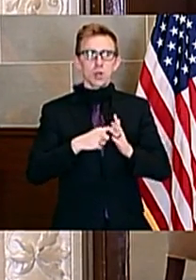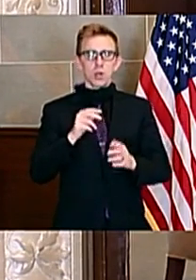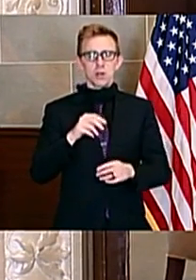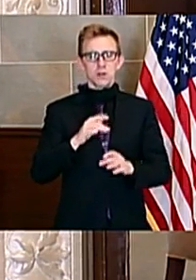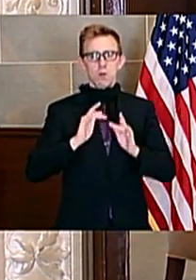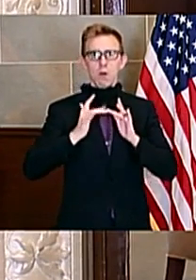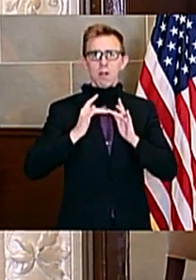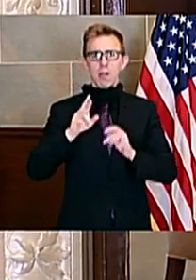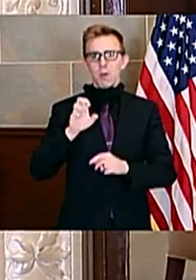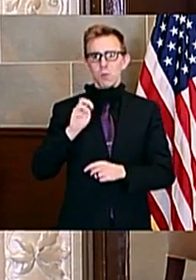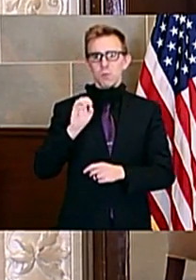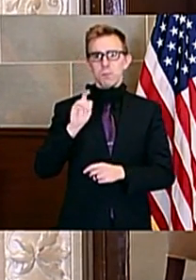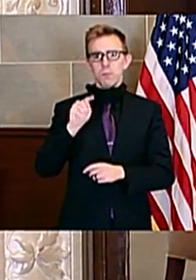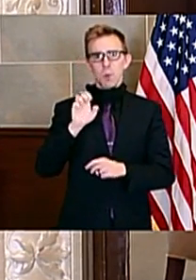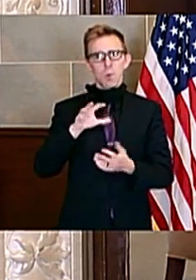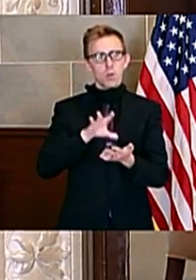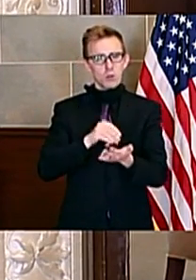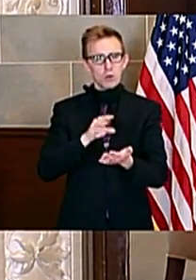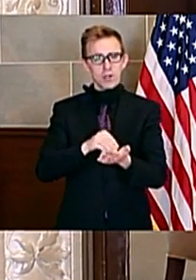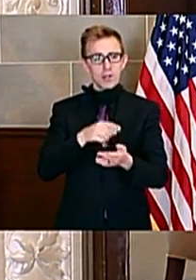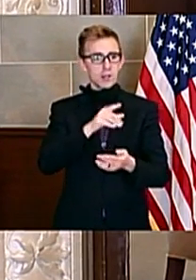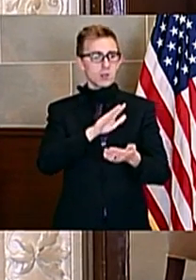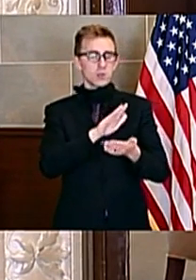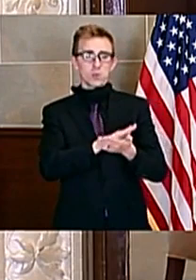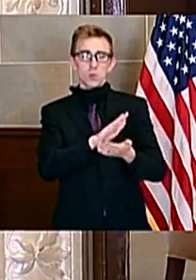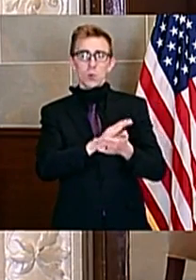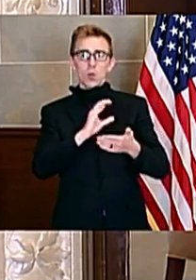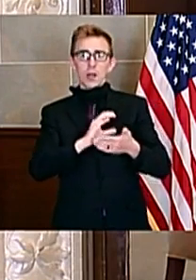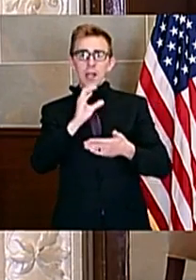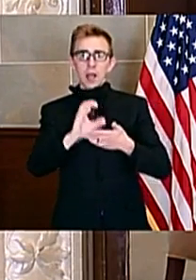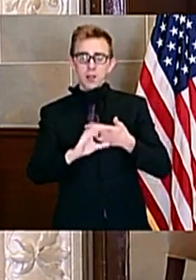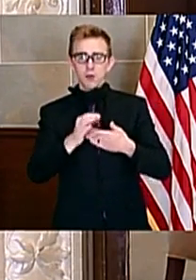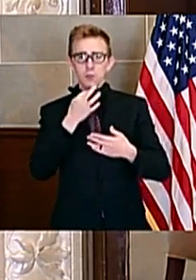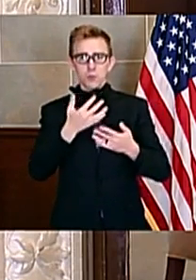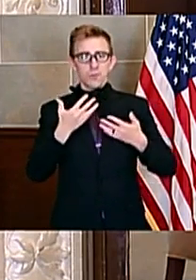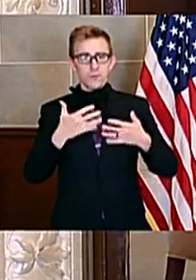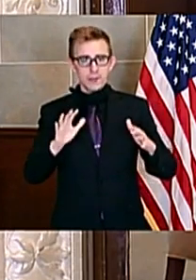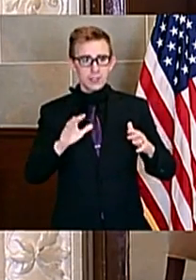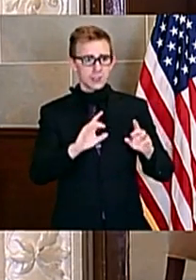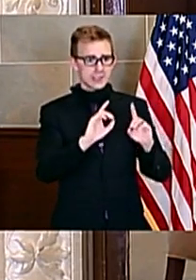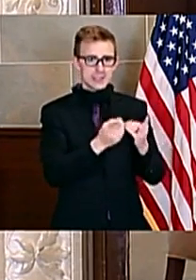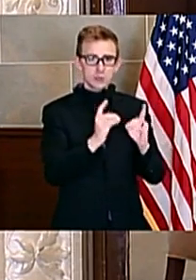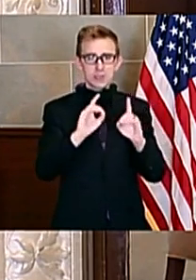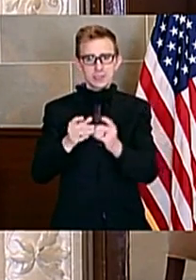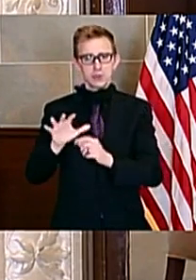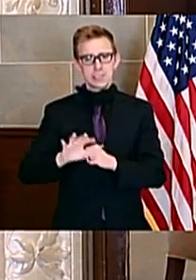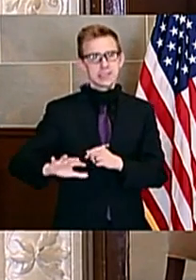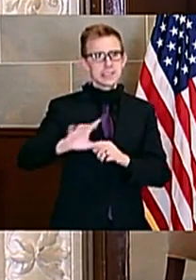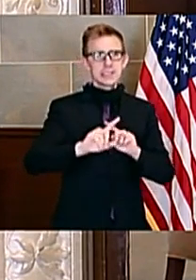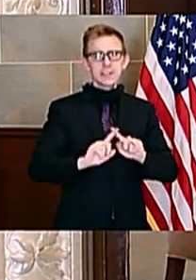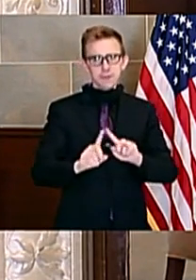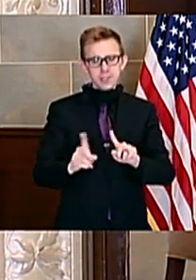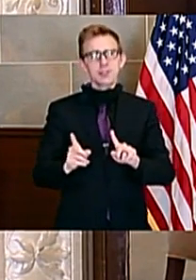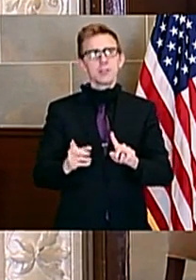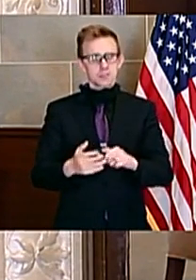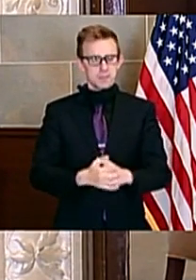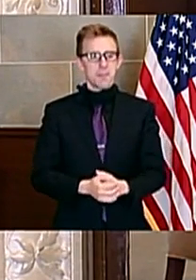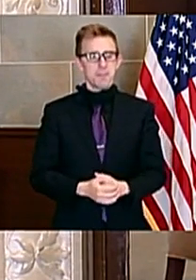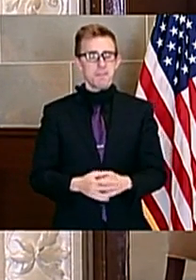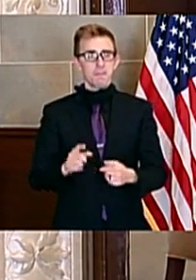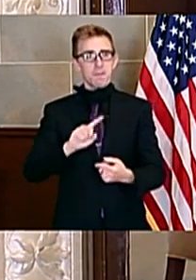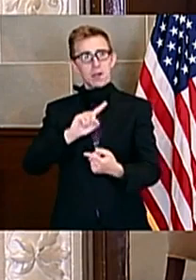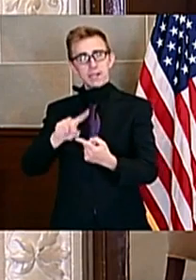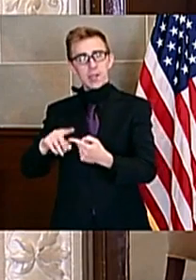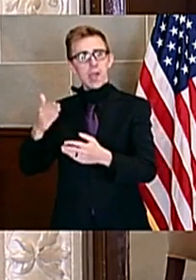in the coming weeks as school calendar end dates vary from district to district. Until then, schools are